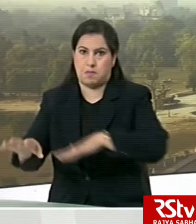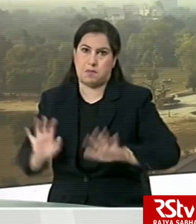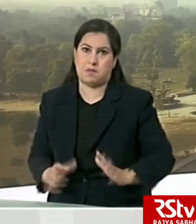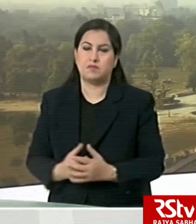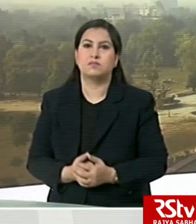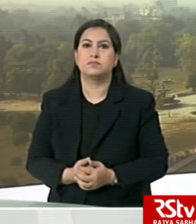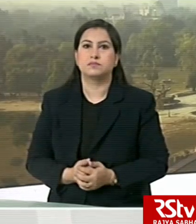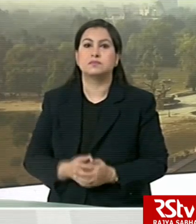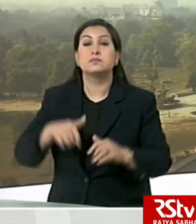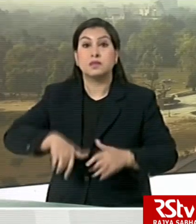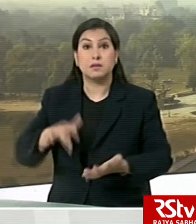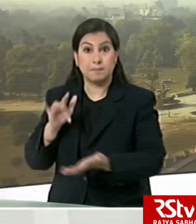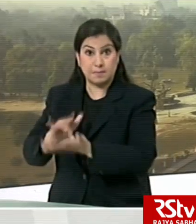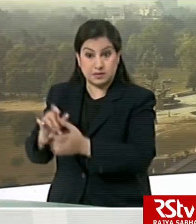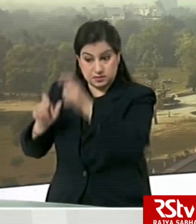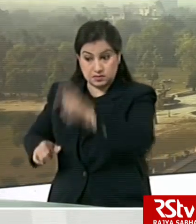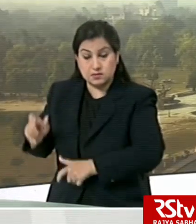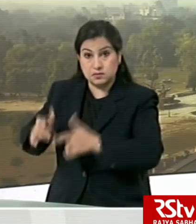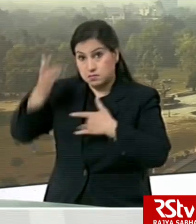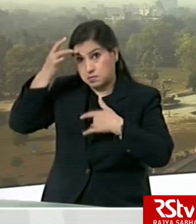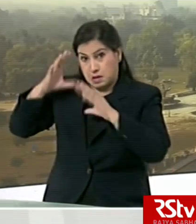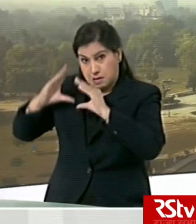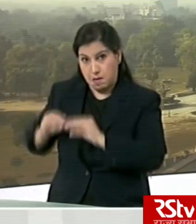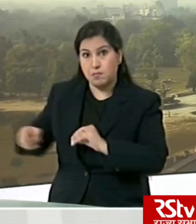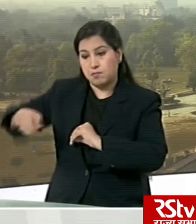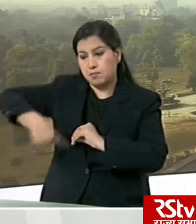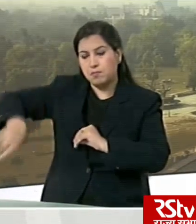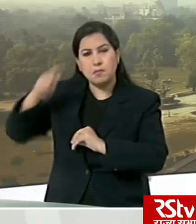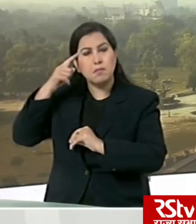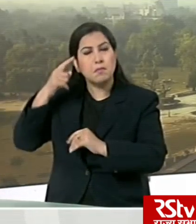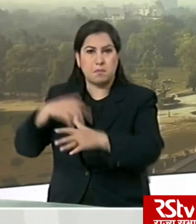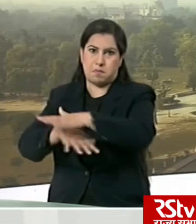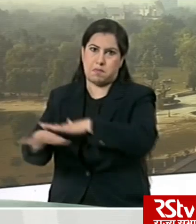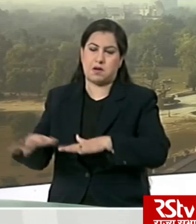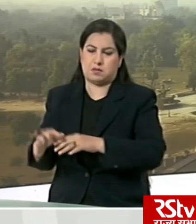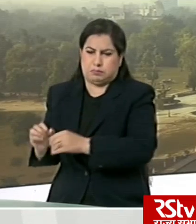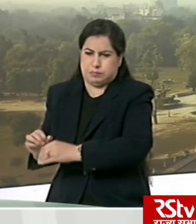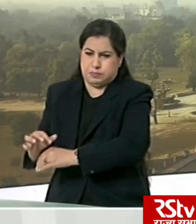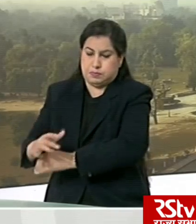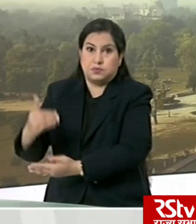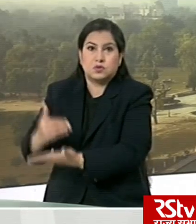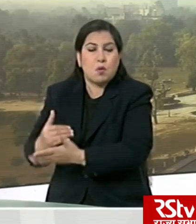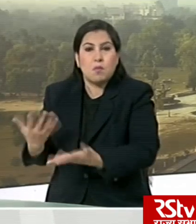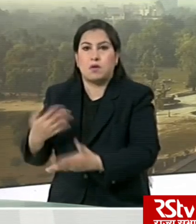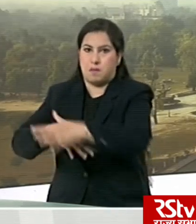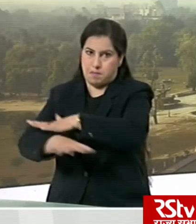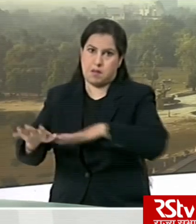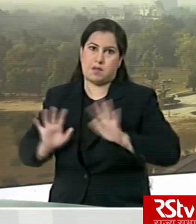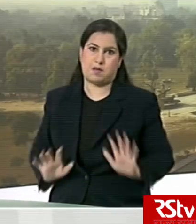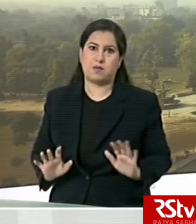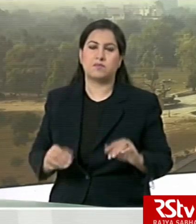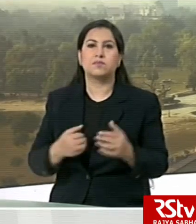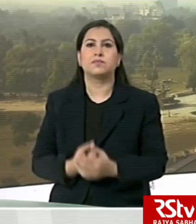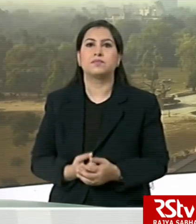And the low-risk areas to also have cluster containment strategy. No community transmission, though, has been reported as yet.